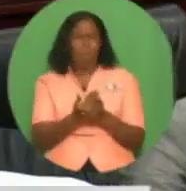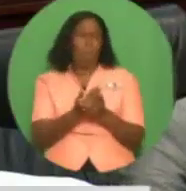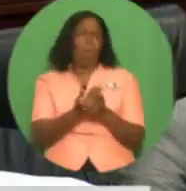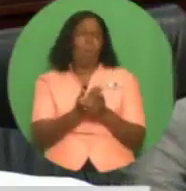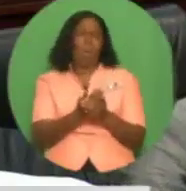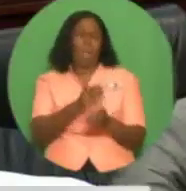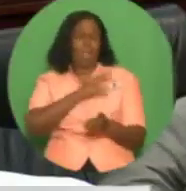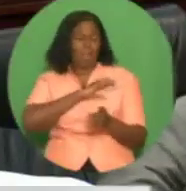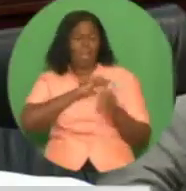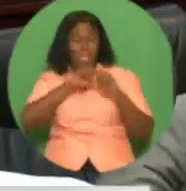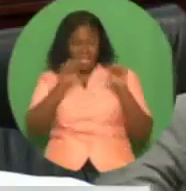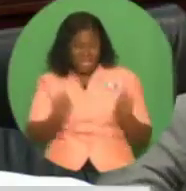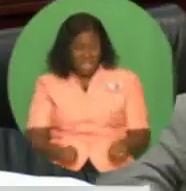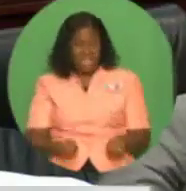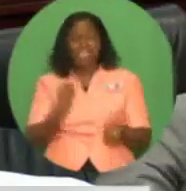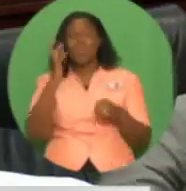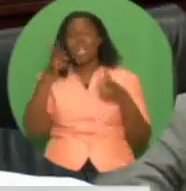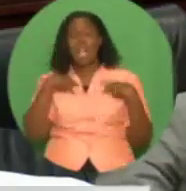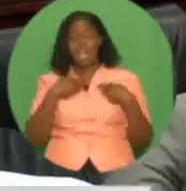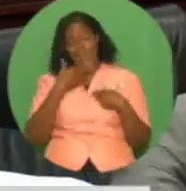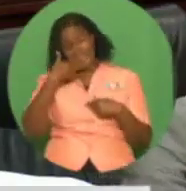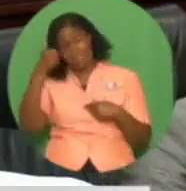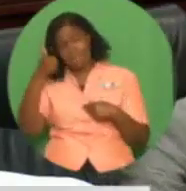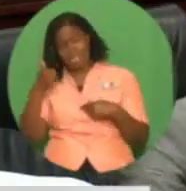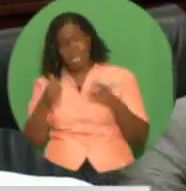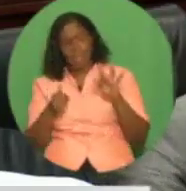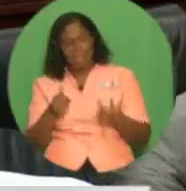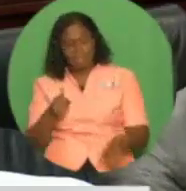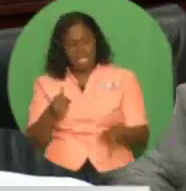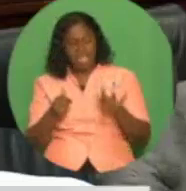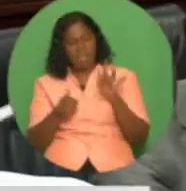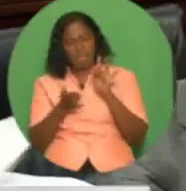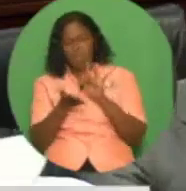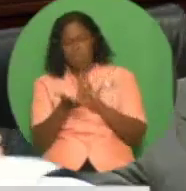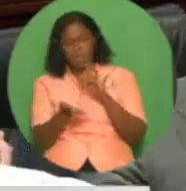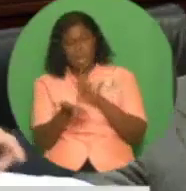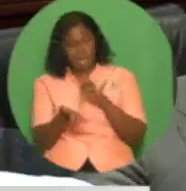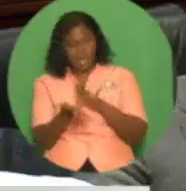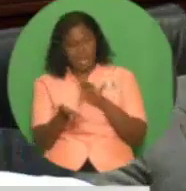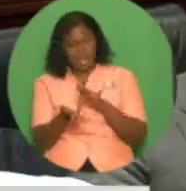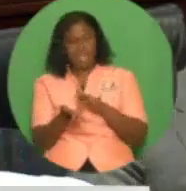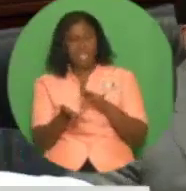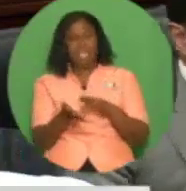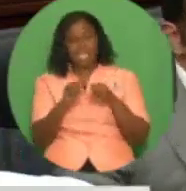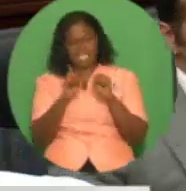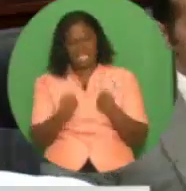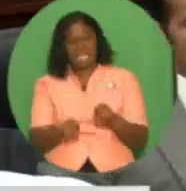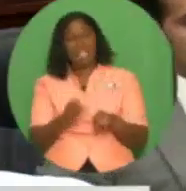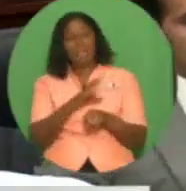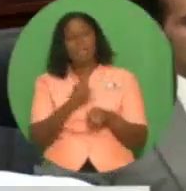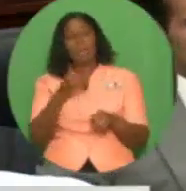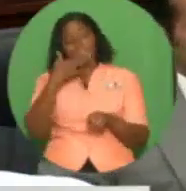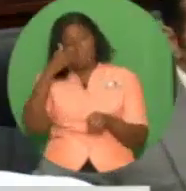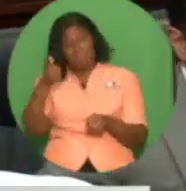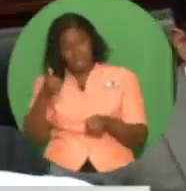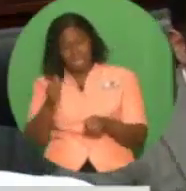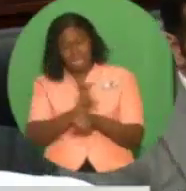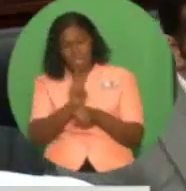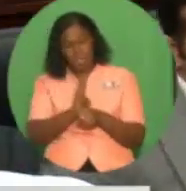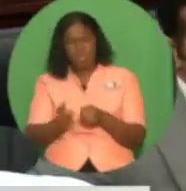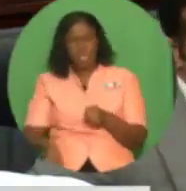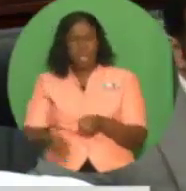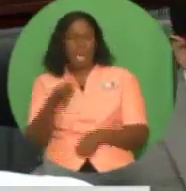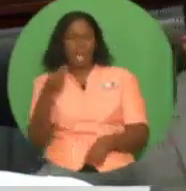fingerprint data systems, and modernization of the firearm users license system. In addition, Madam